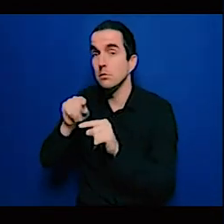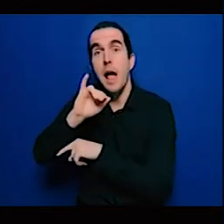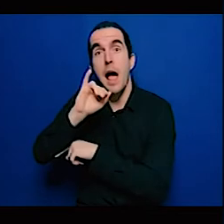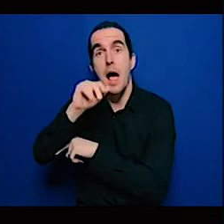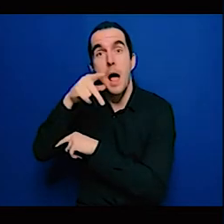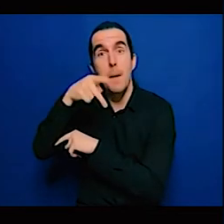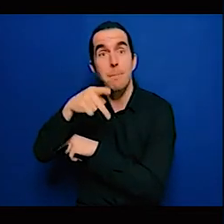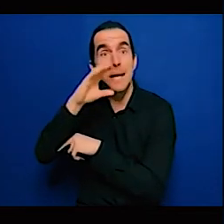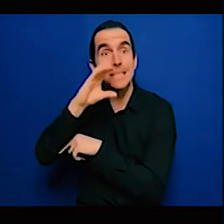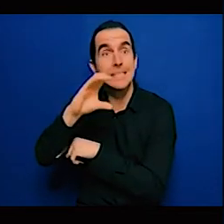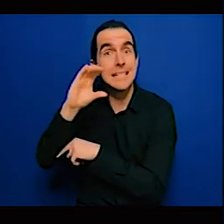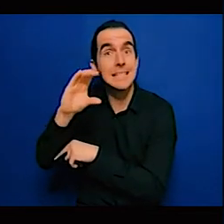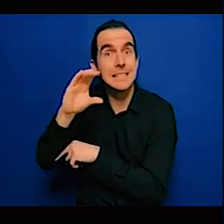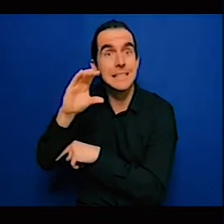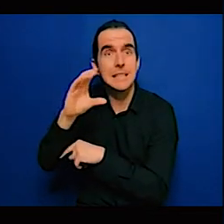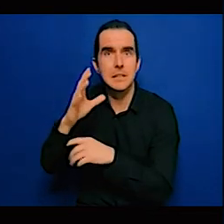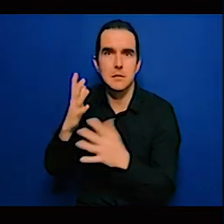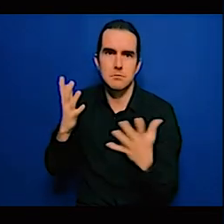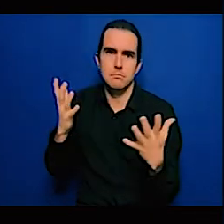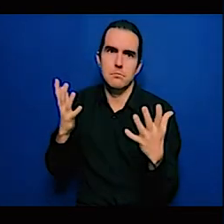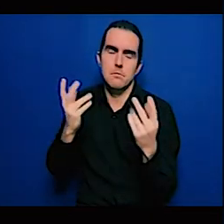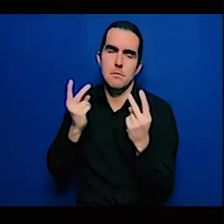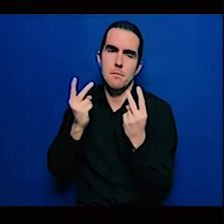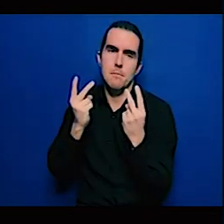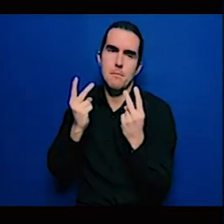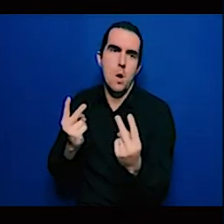we have to keep that in mind as well